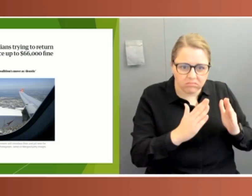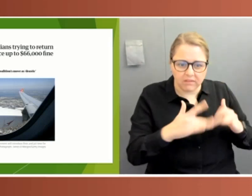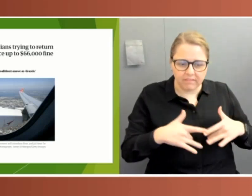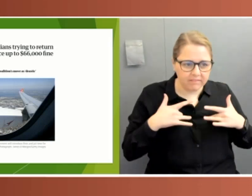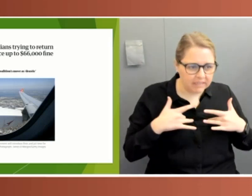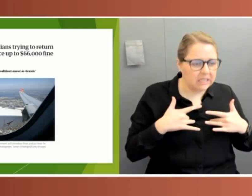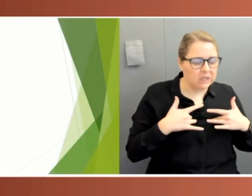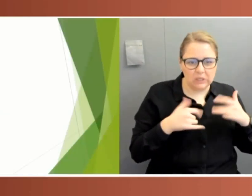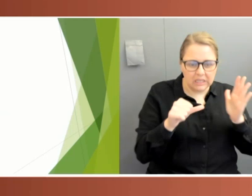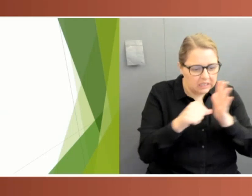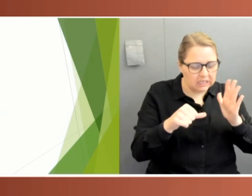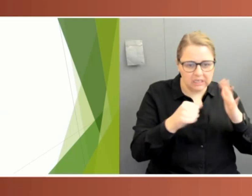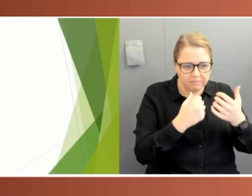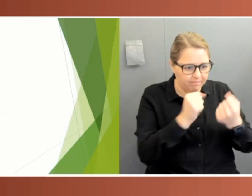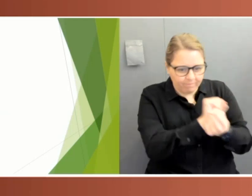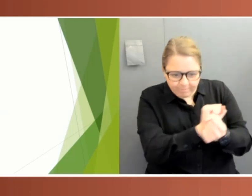provide a degree of legislative oversight.